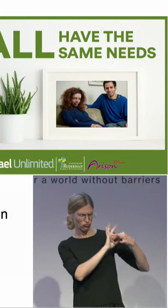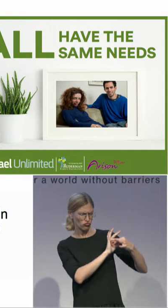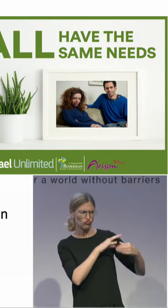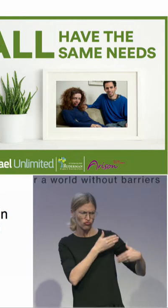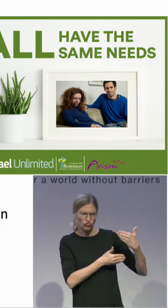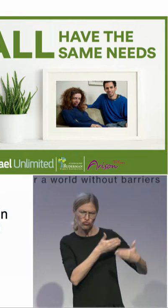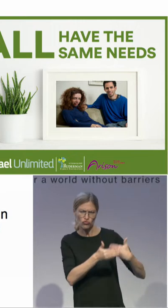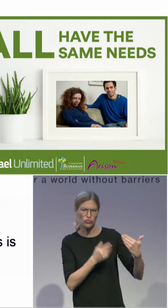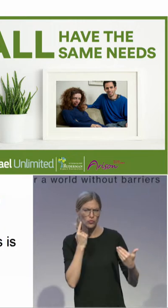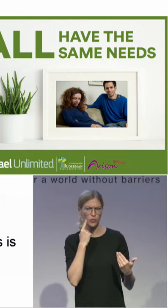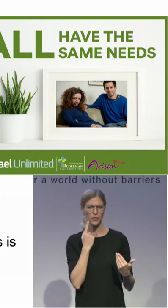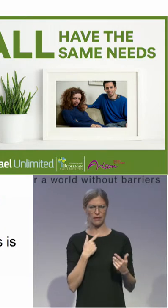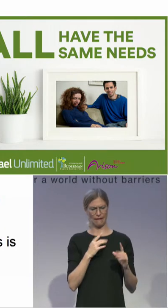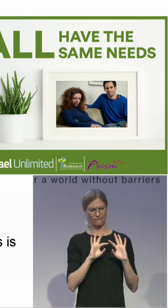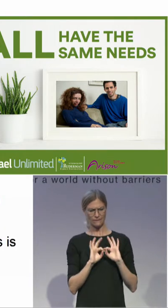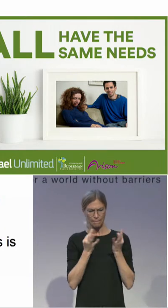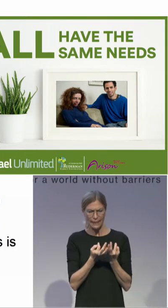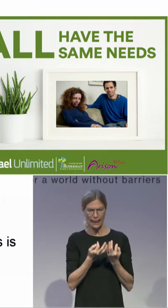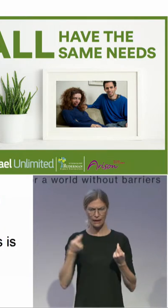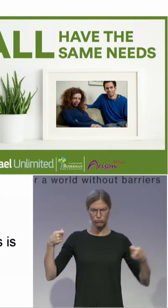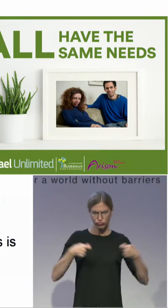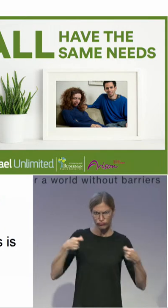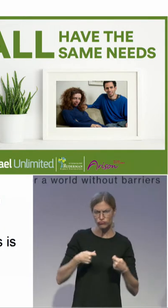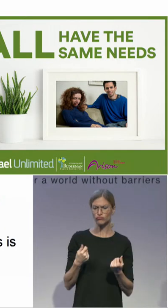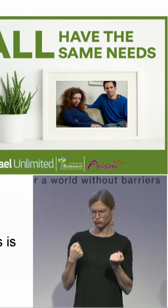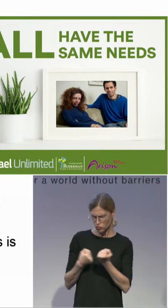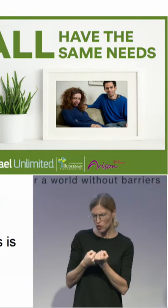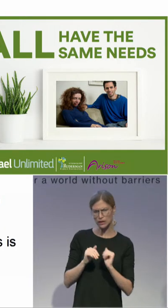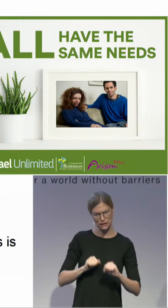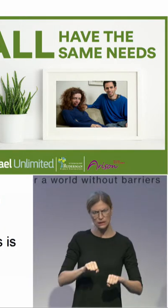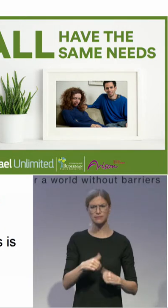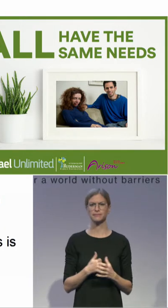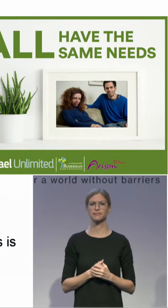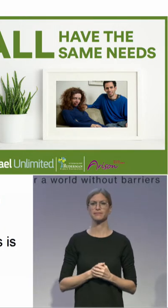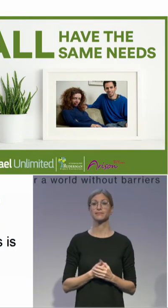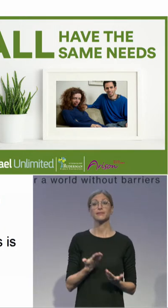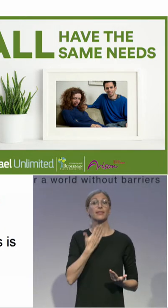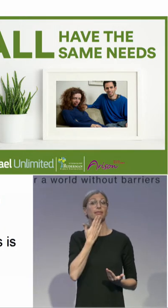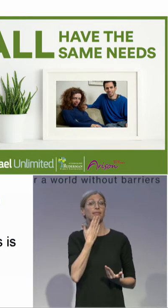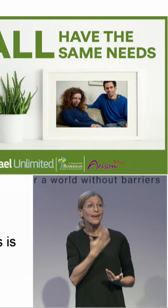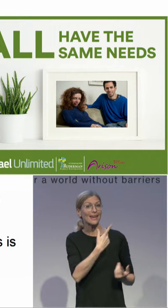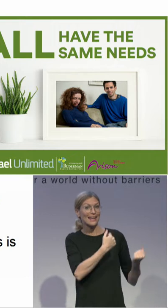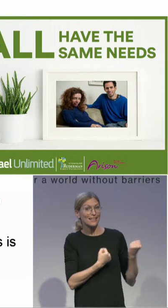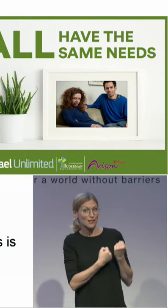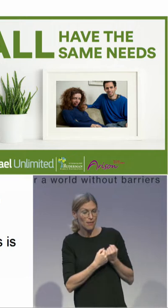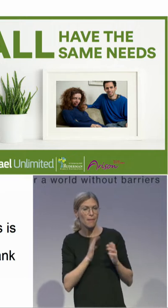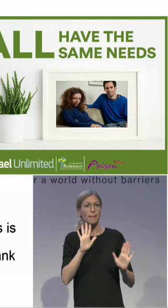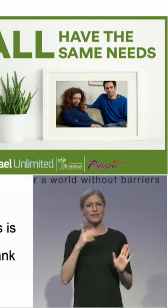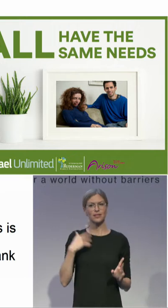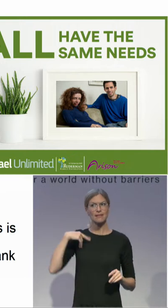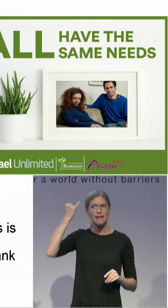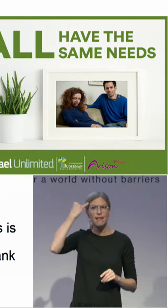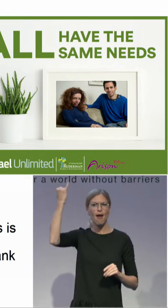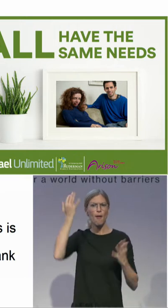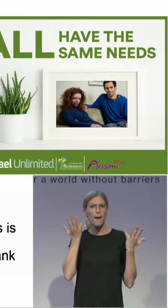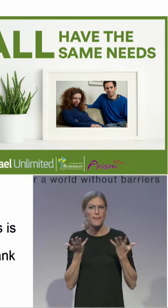Foundation and the Ted Harrison Family Foundation. So, thank you for your support. And the idea is, once the program